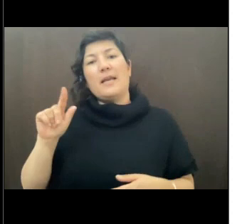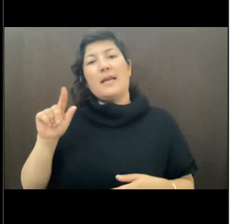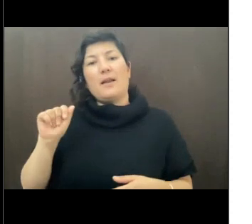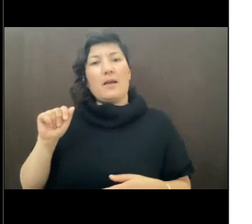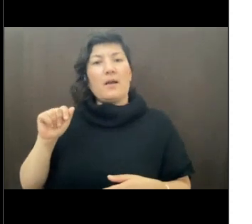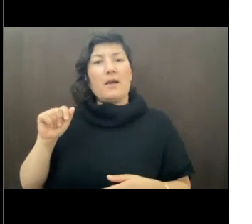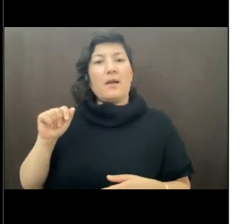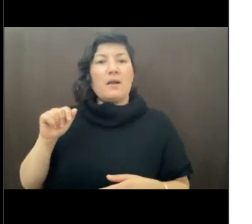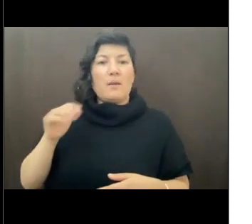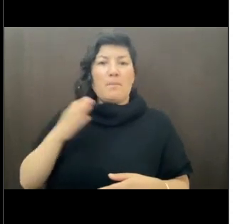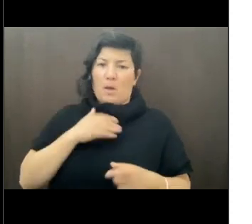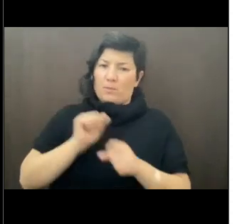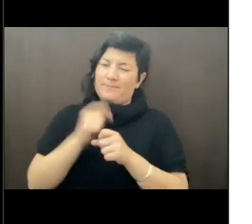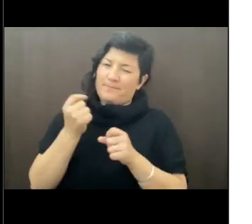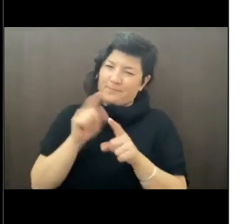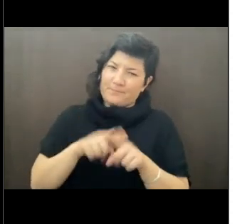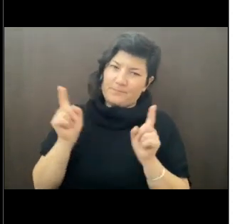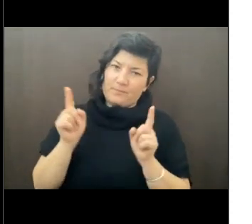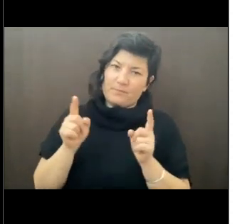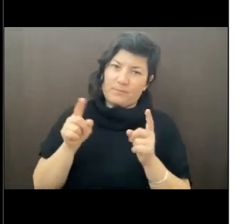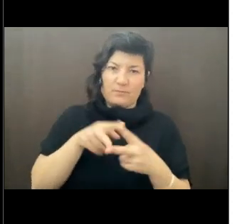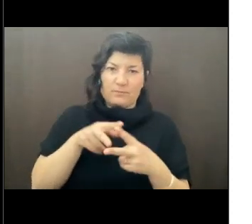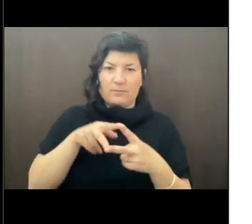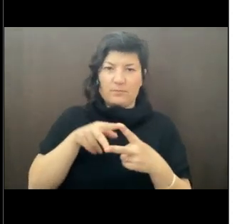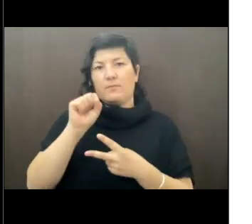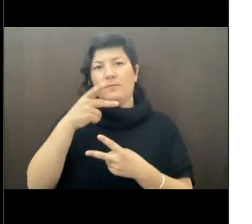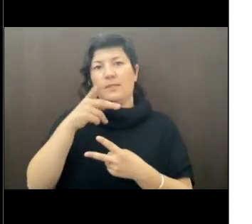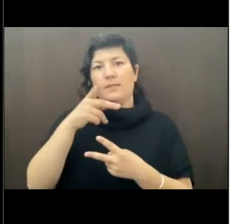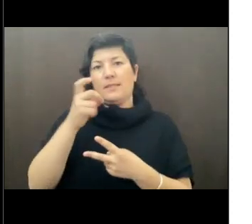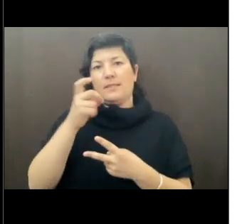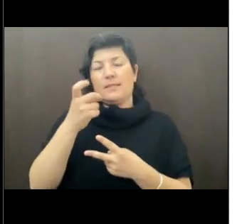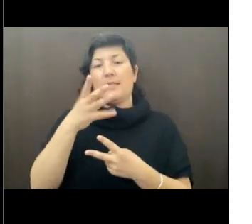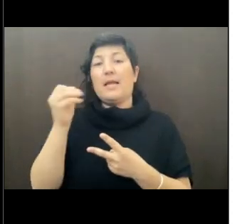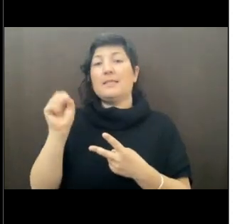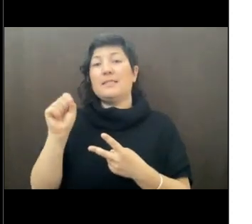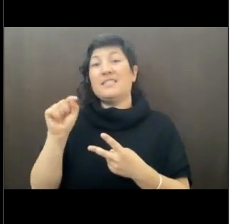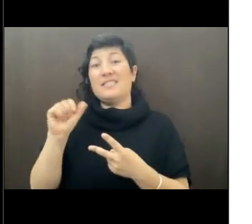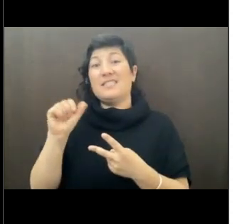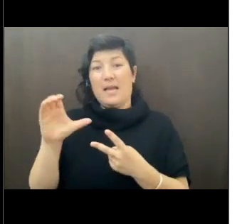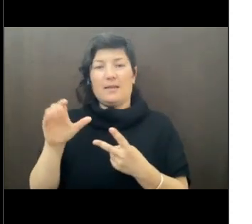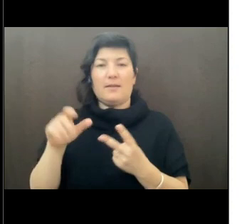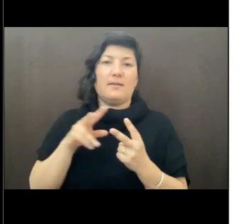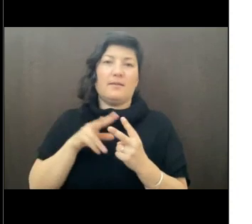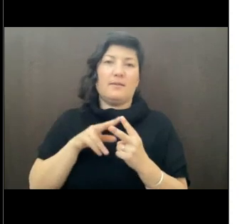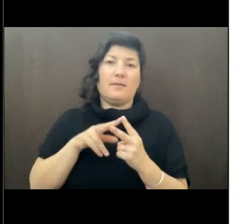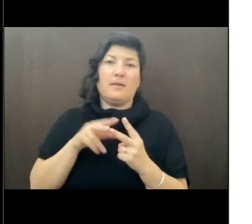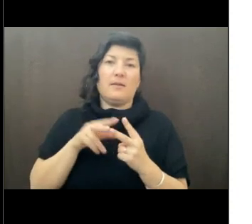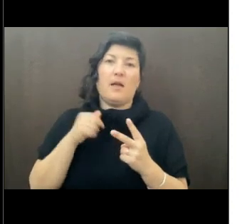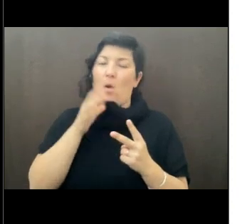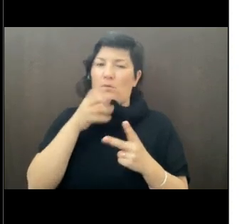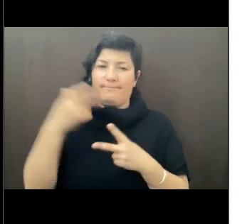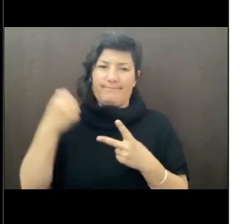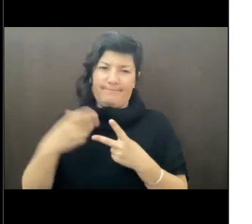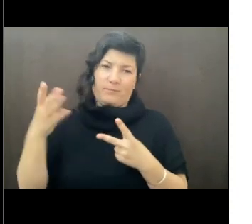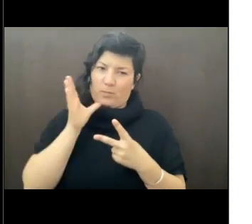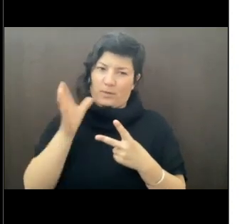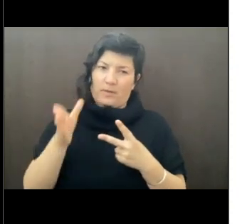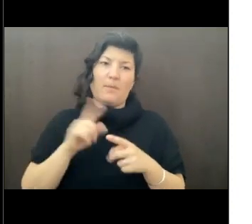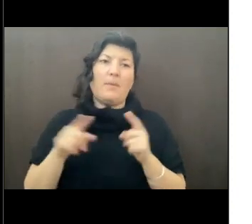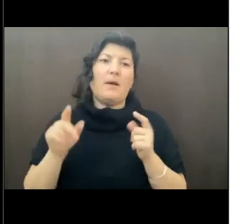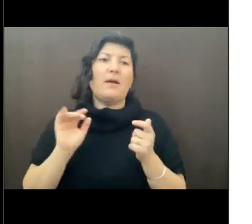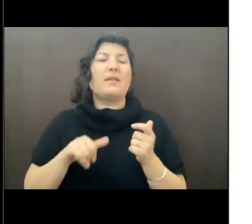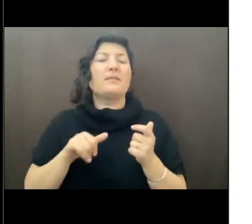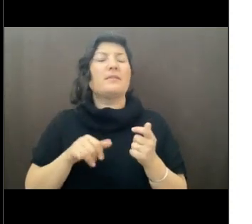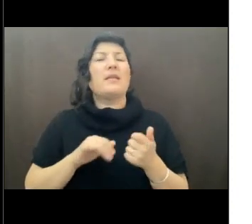story. There's two things called speedX and stack. And I'm going to go through what each of those are. But basically, it's how do we